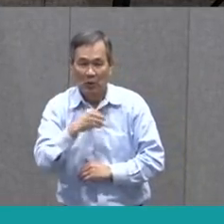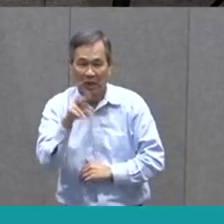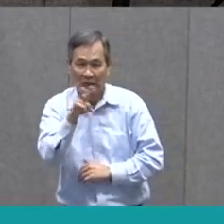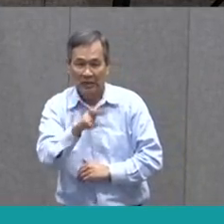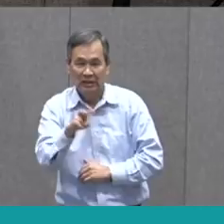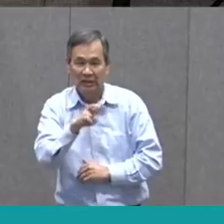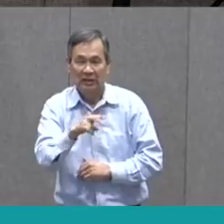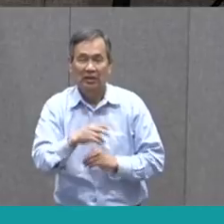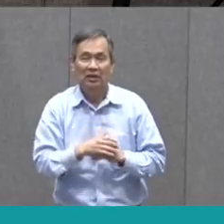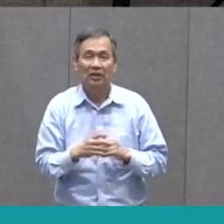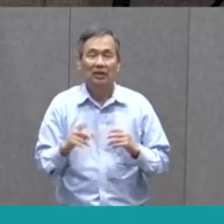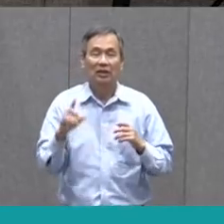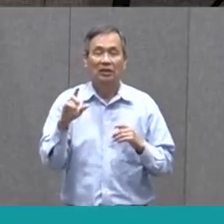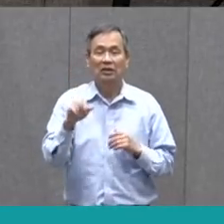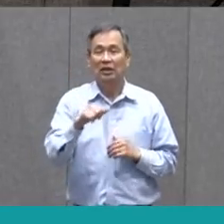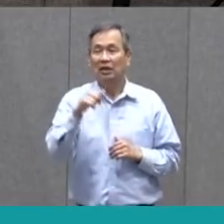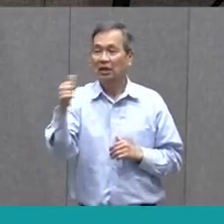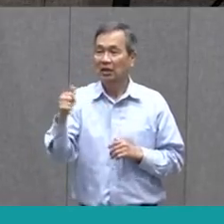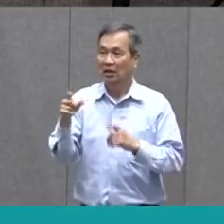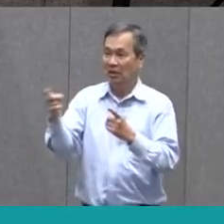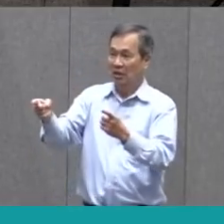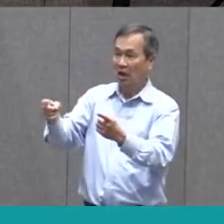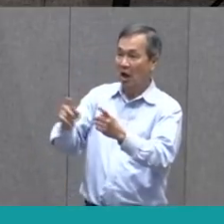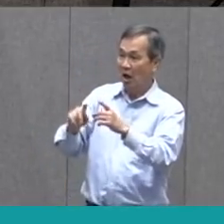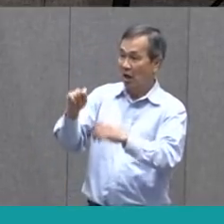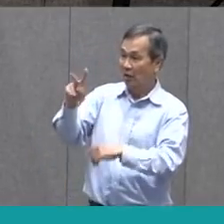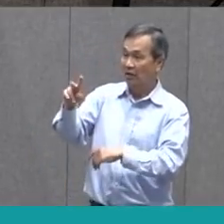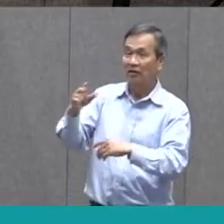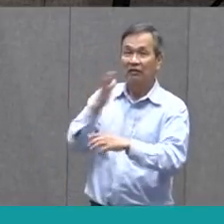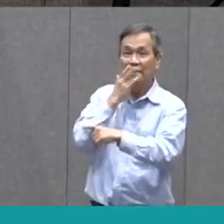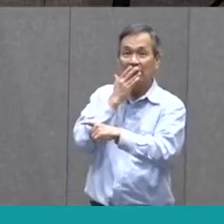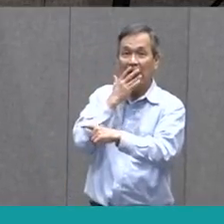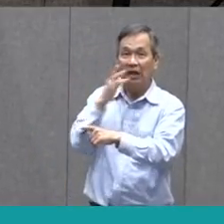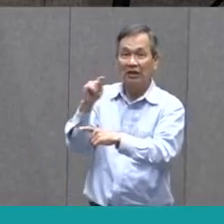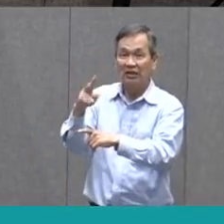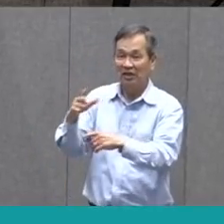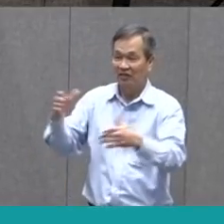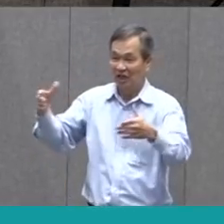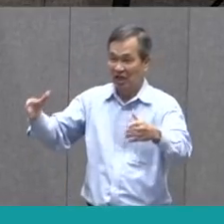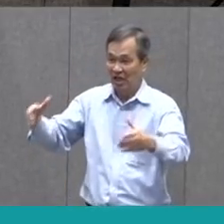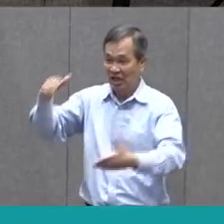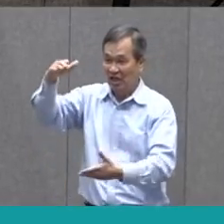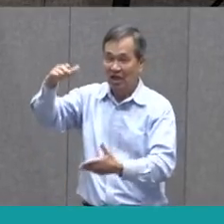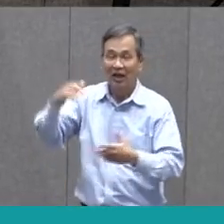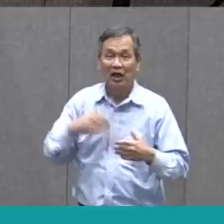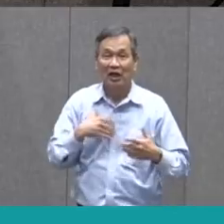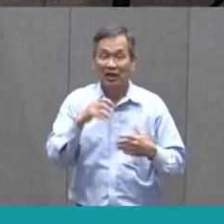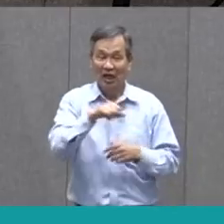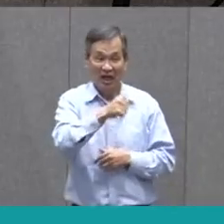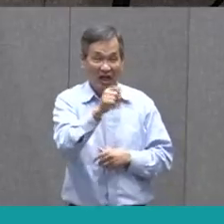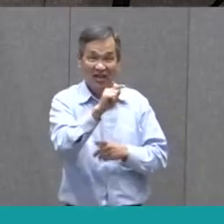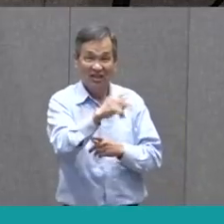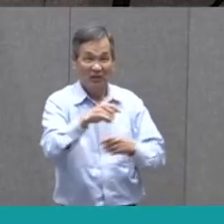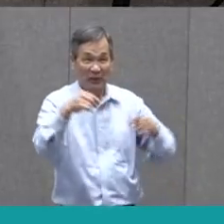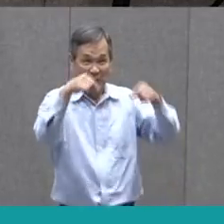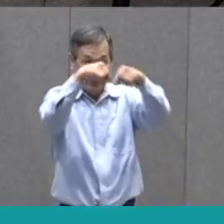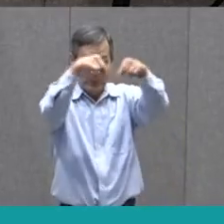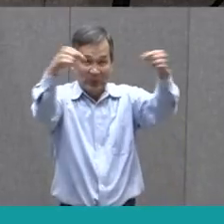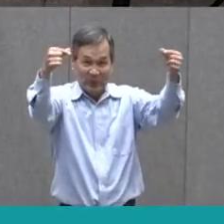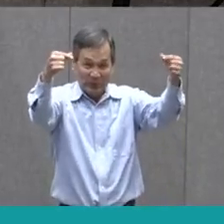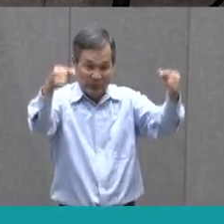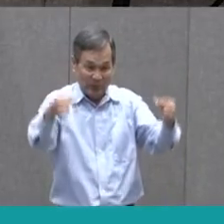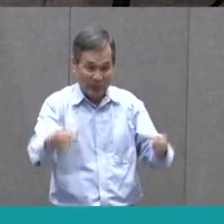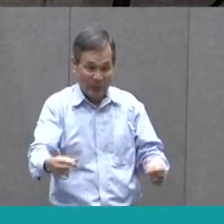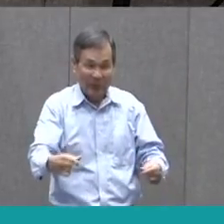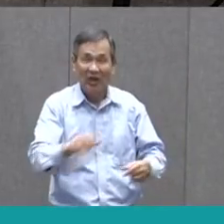somebody invented another TV that was color. And then another TV that was a flat screen. So we have all